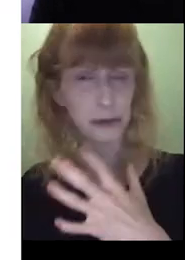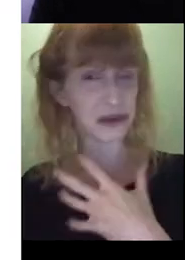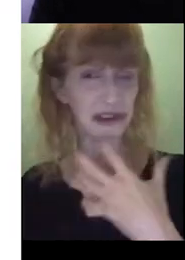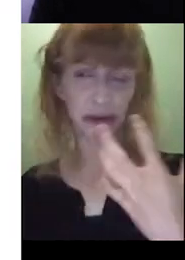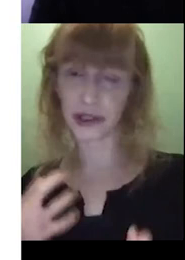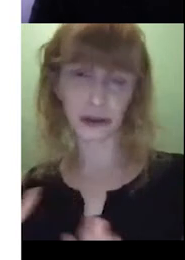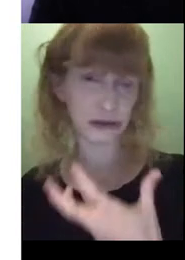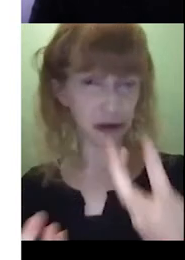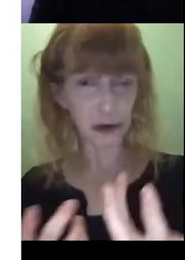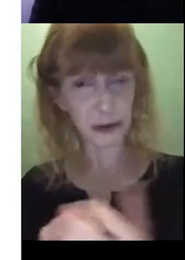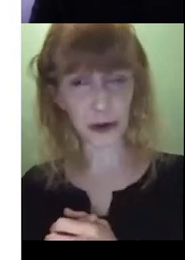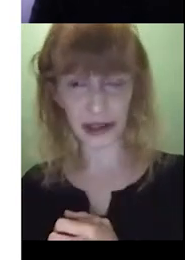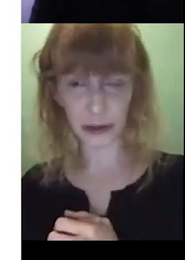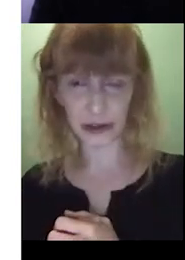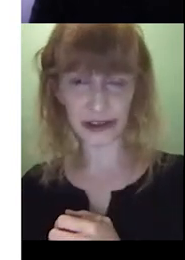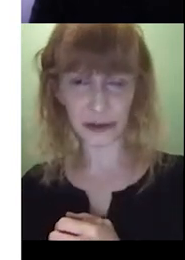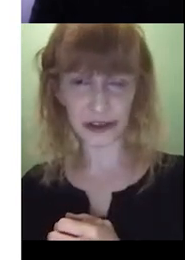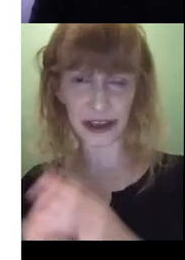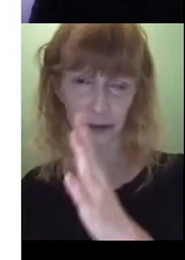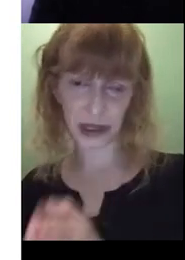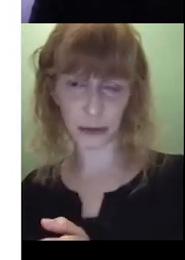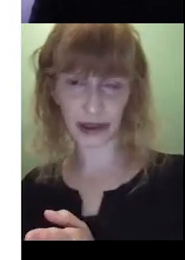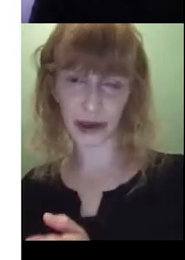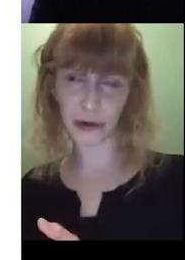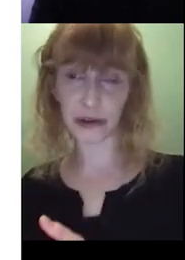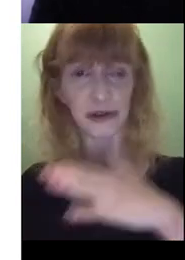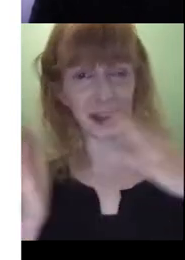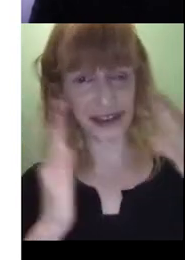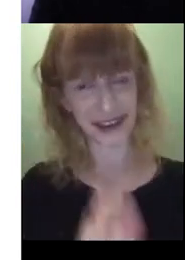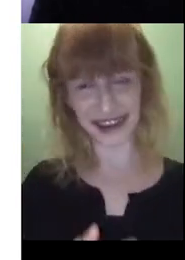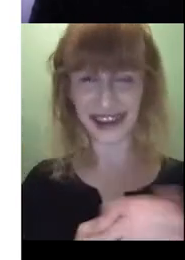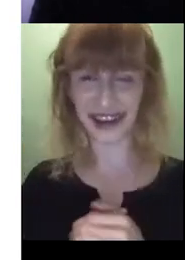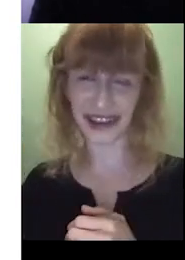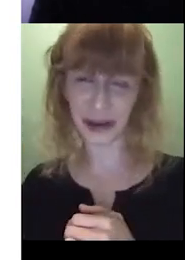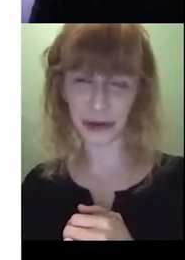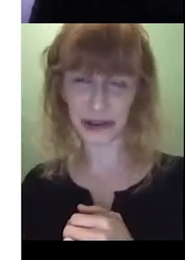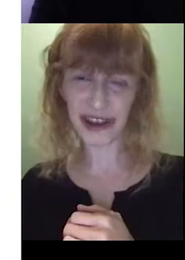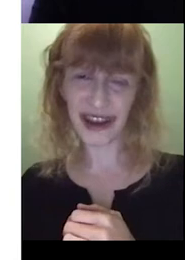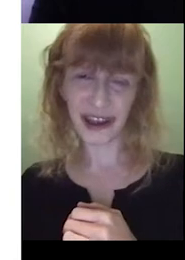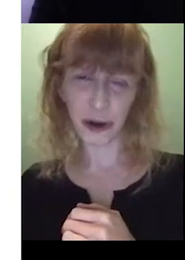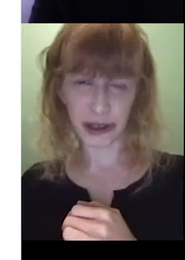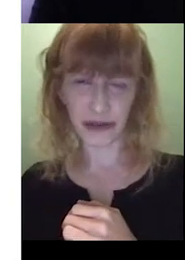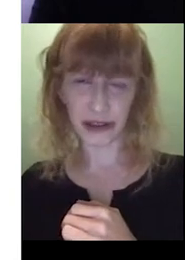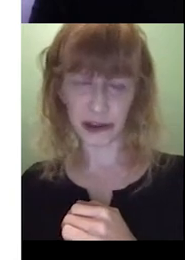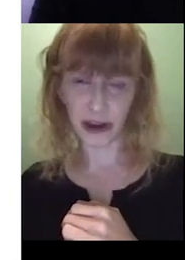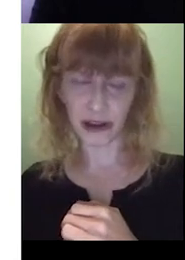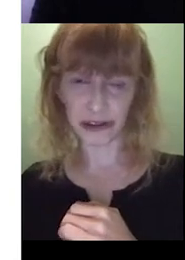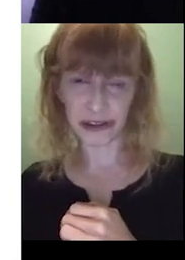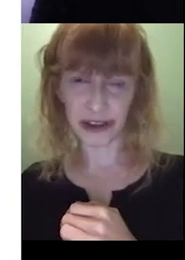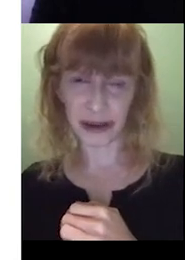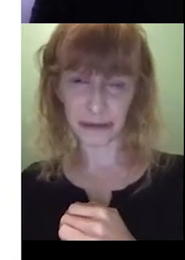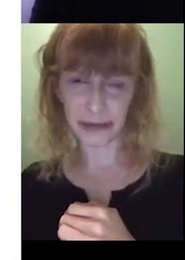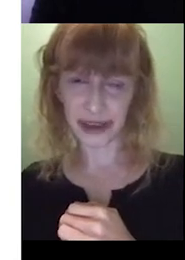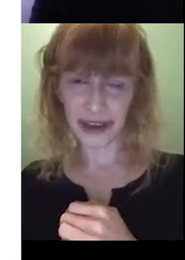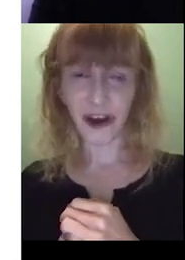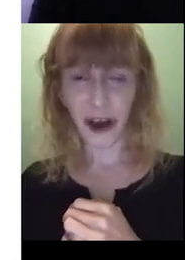the same principle when you're using two spoken languages. If you say something in one language and then you say it again in the other language, you're not giving the child